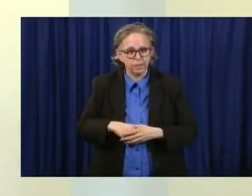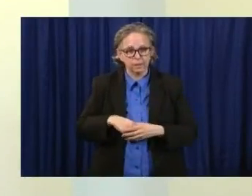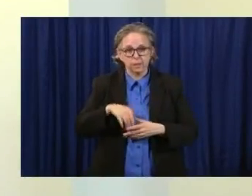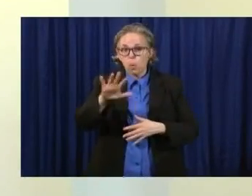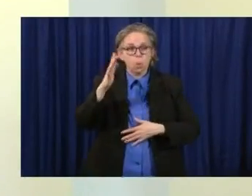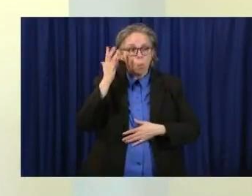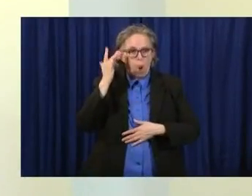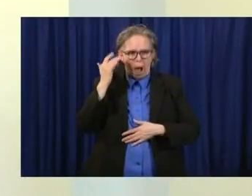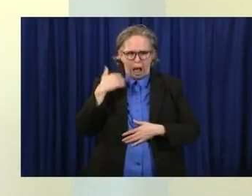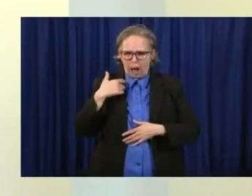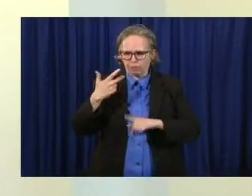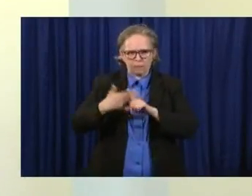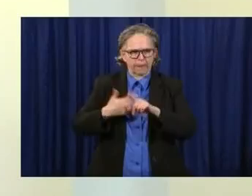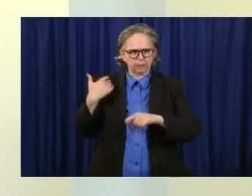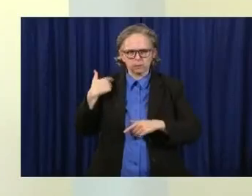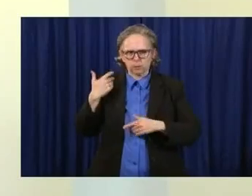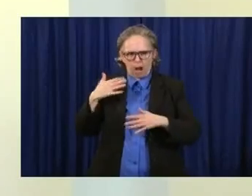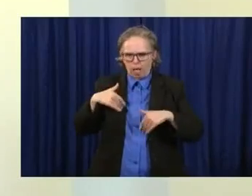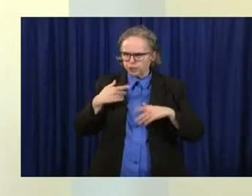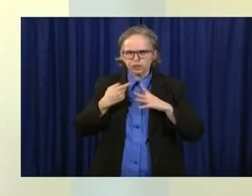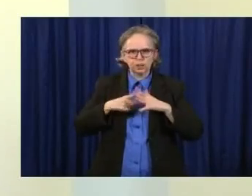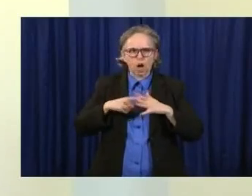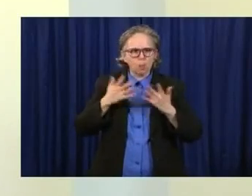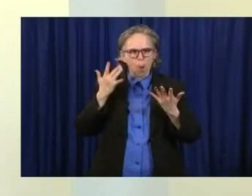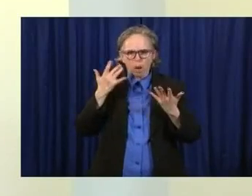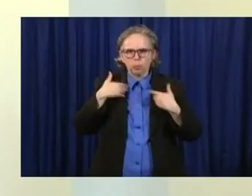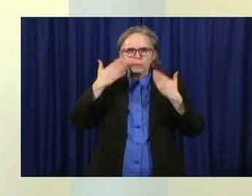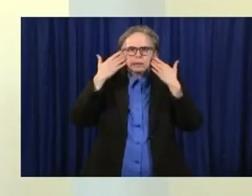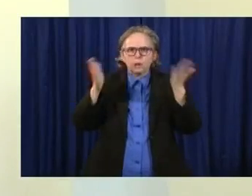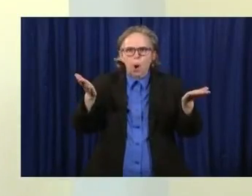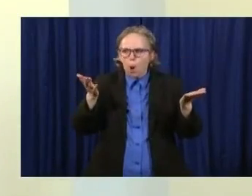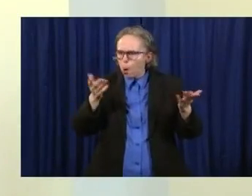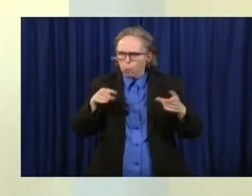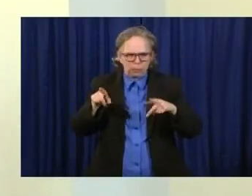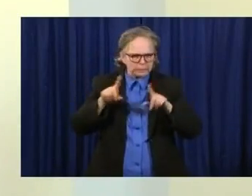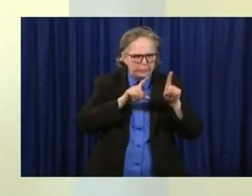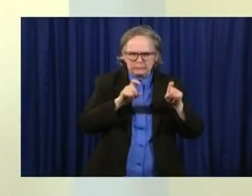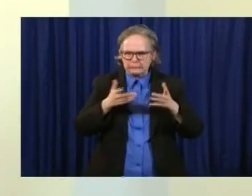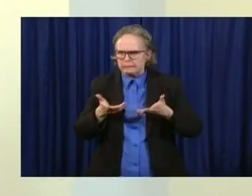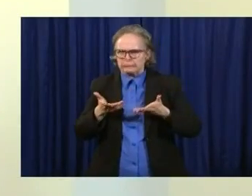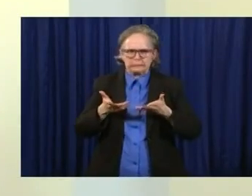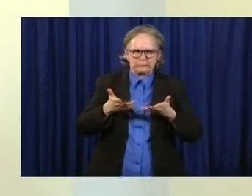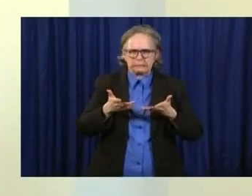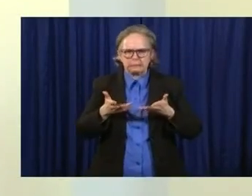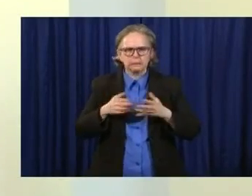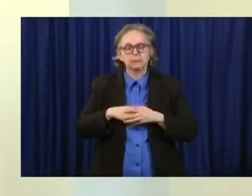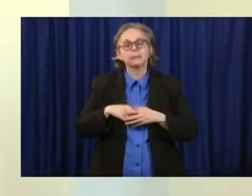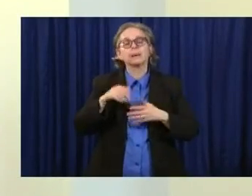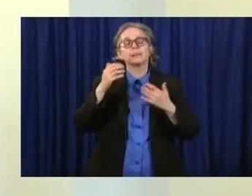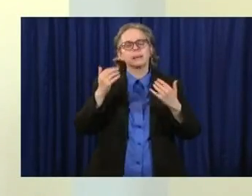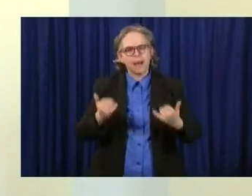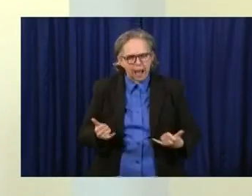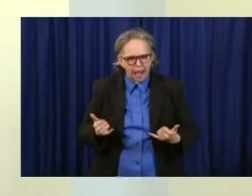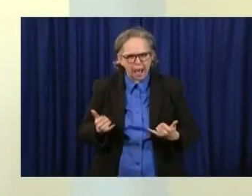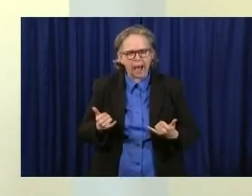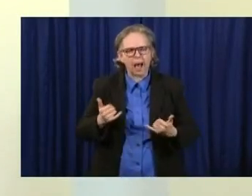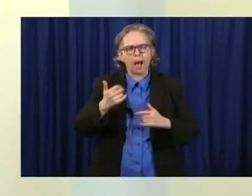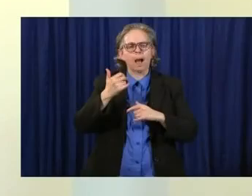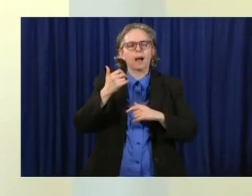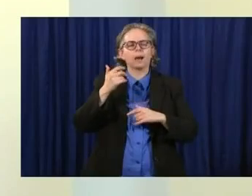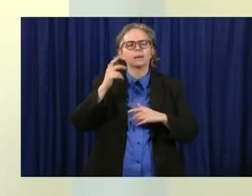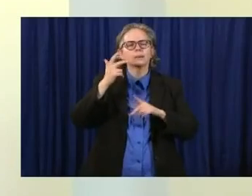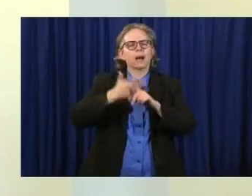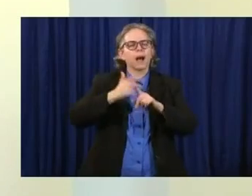measures is nobody had known the virus or knew what measures yet, but across states we're all starting to say, and the CDC is saying,